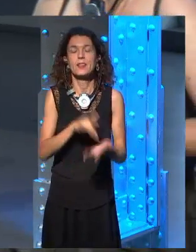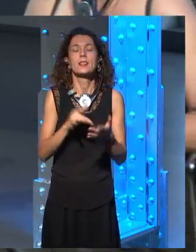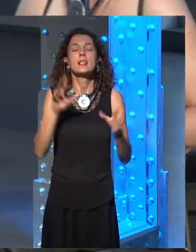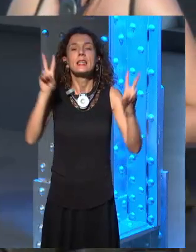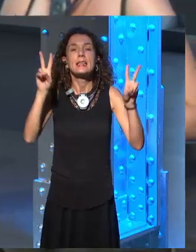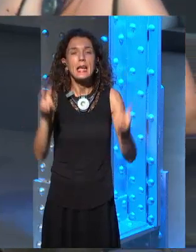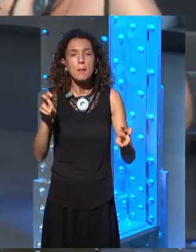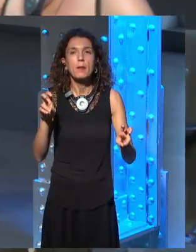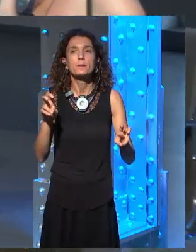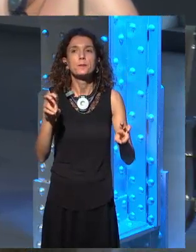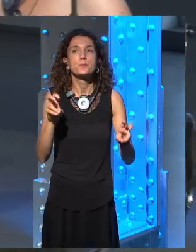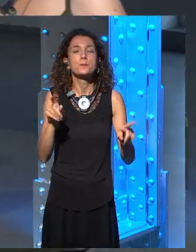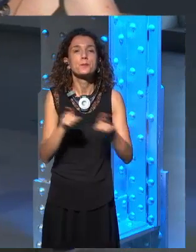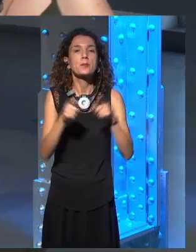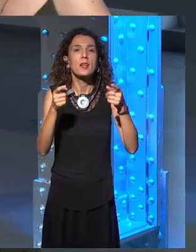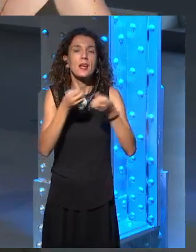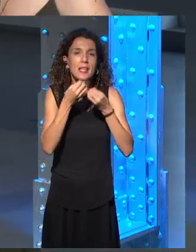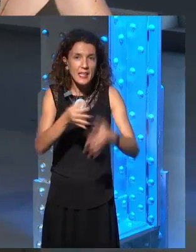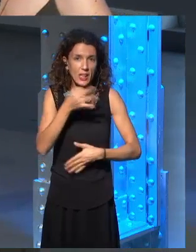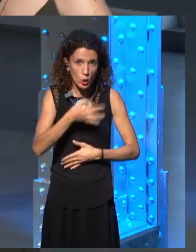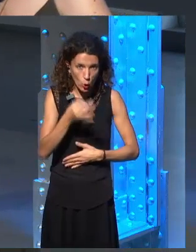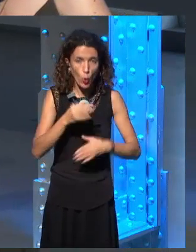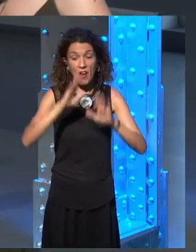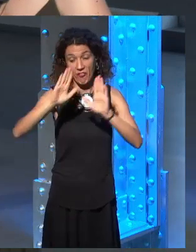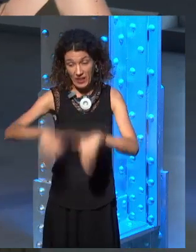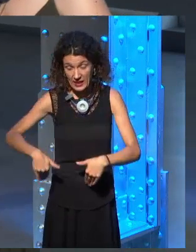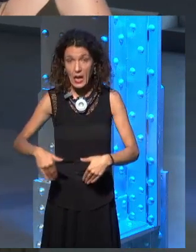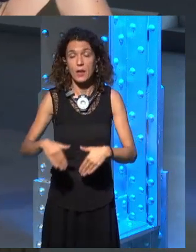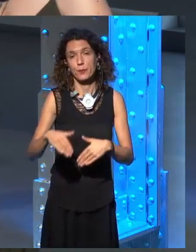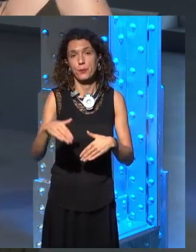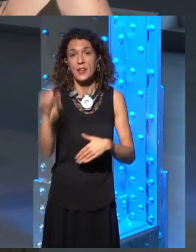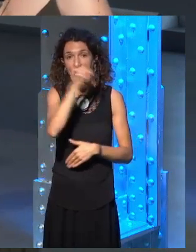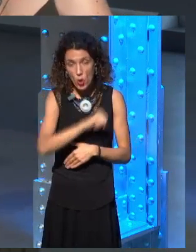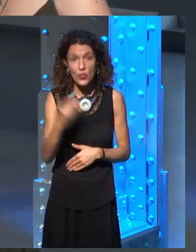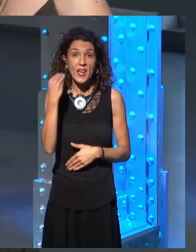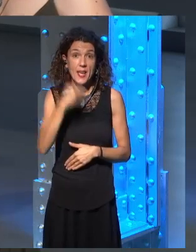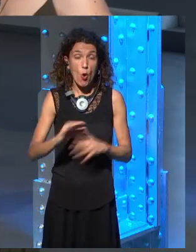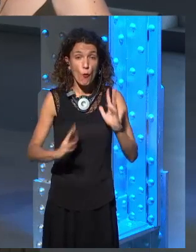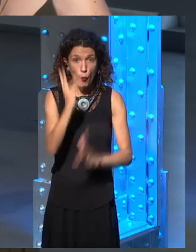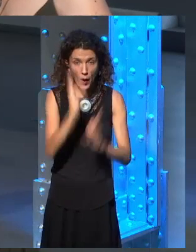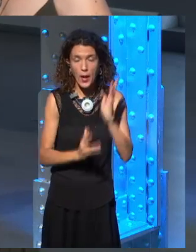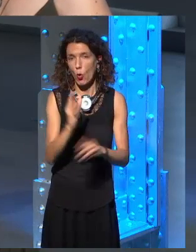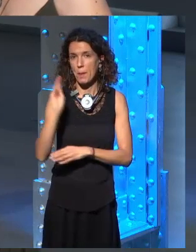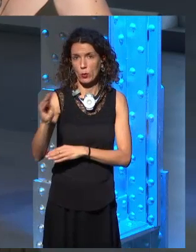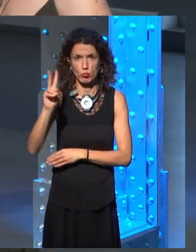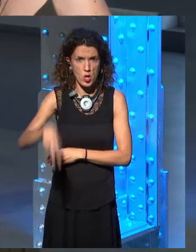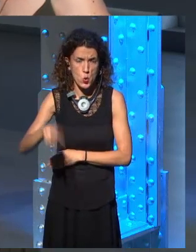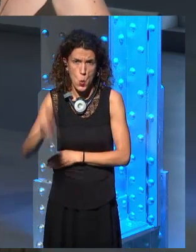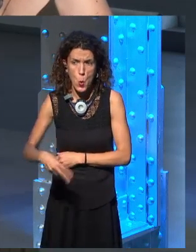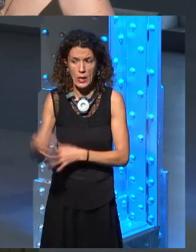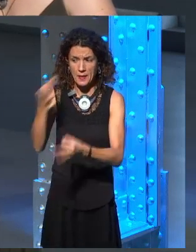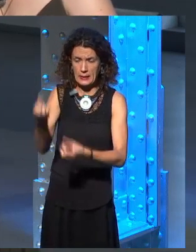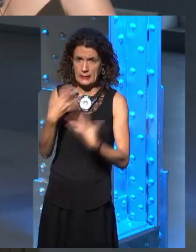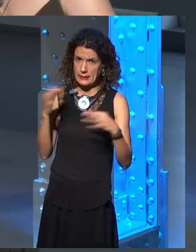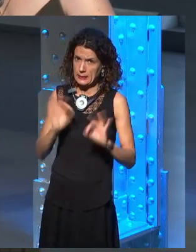story on the end of A Song of Ice and Fire, we've never asked or gotten any details about where that